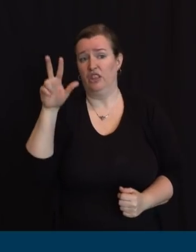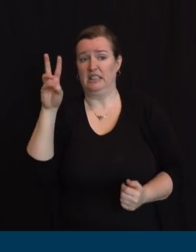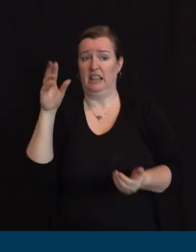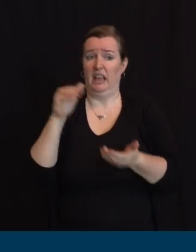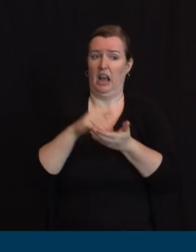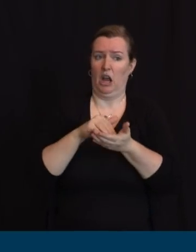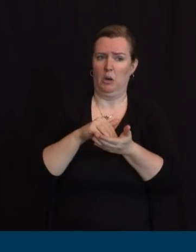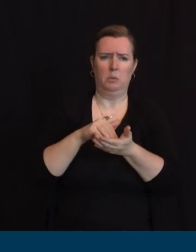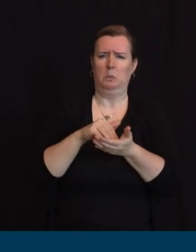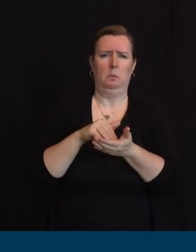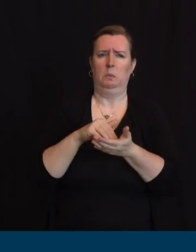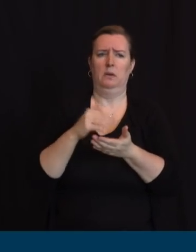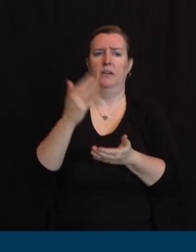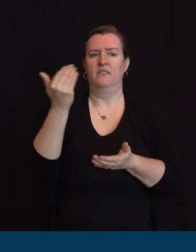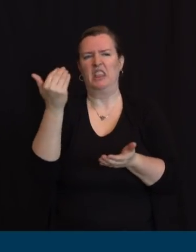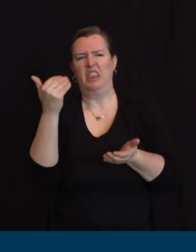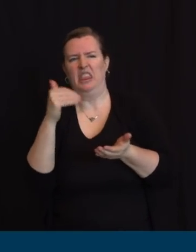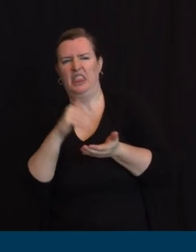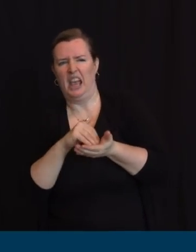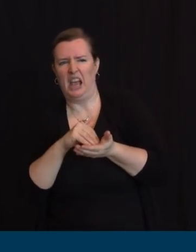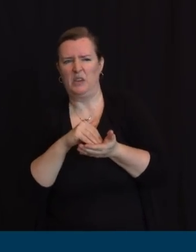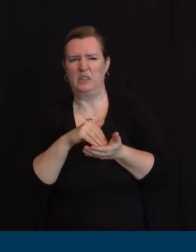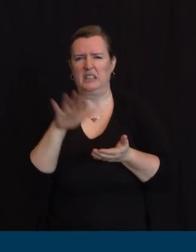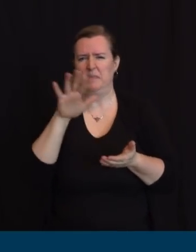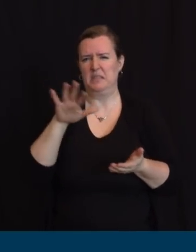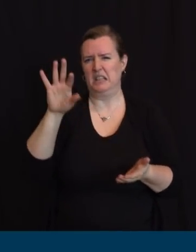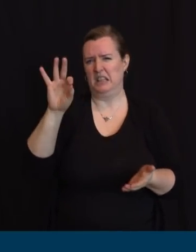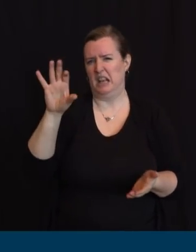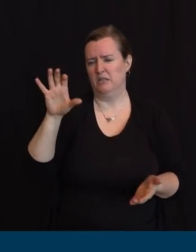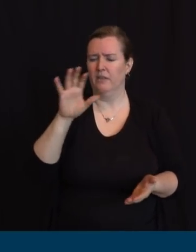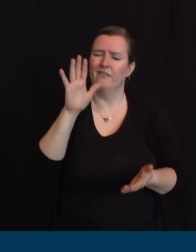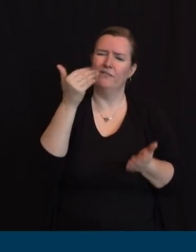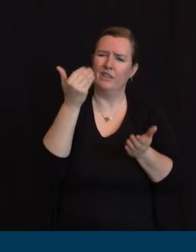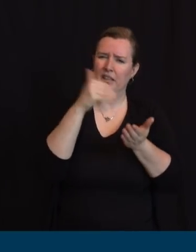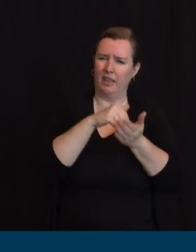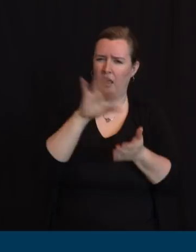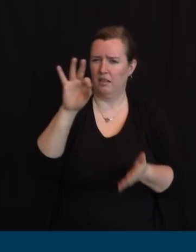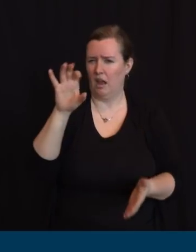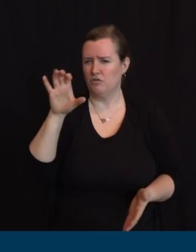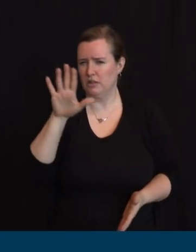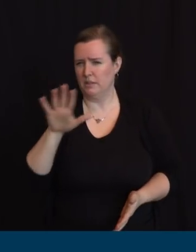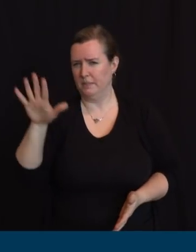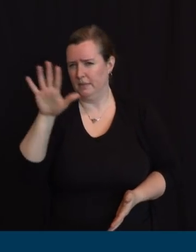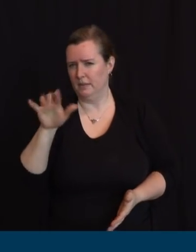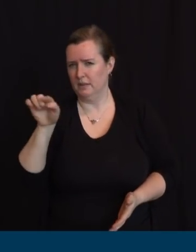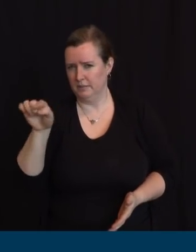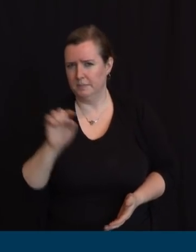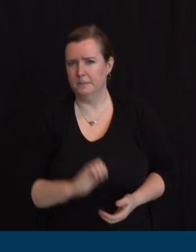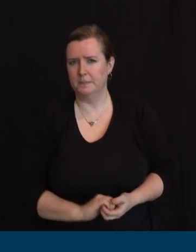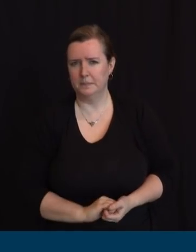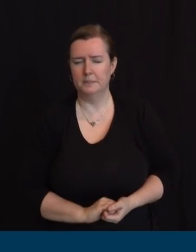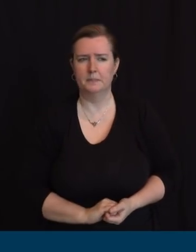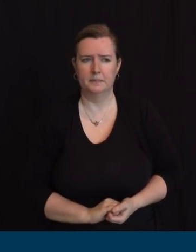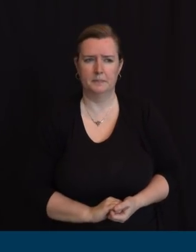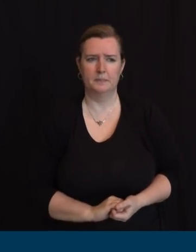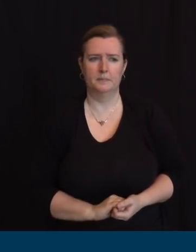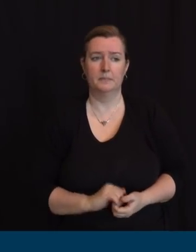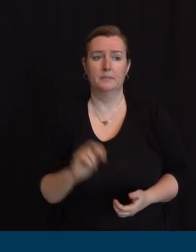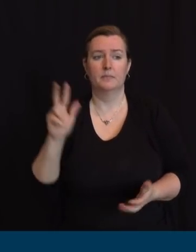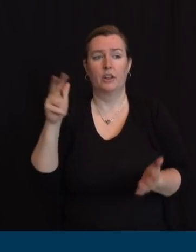ICU admissions, and 3,503 ventilator